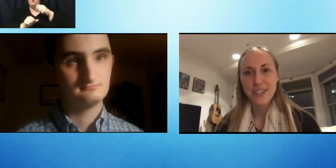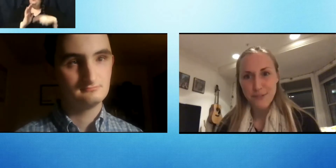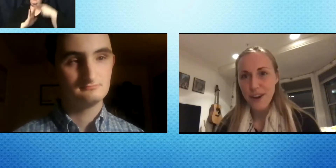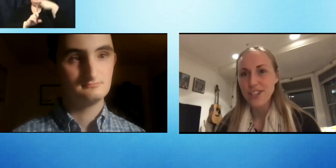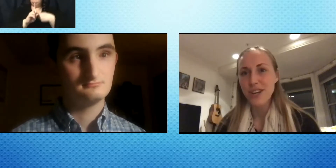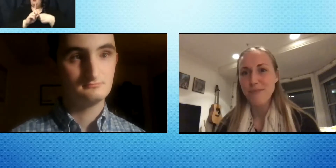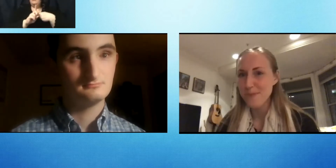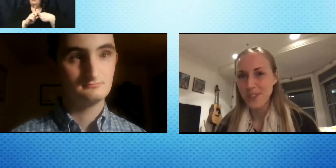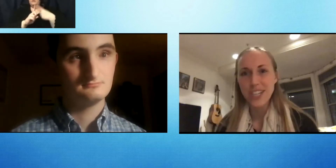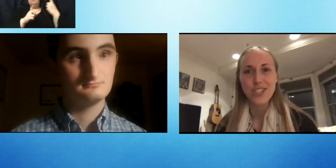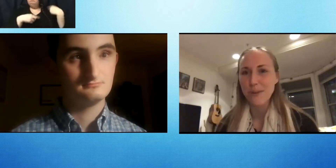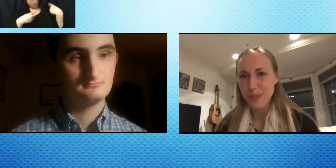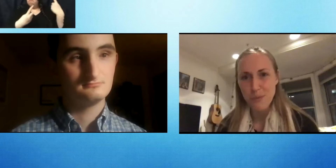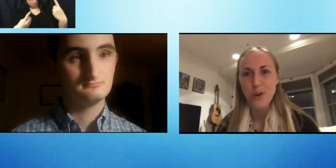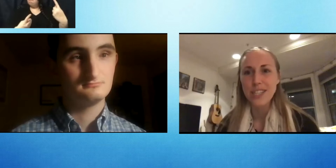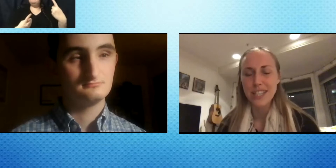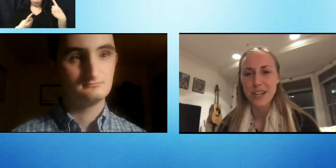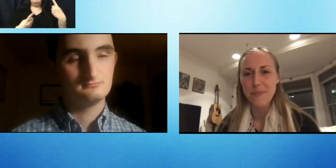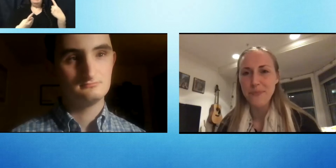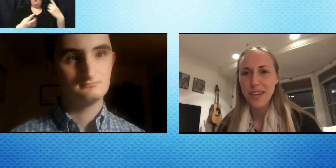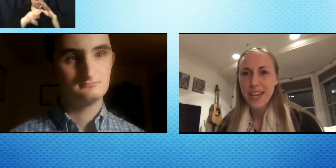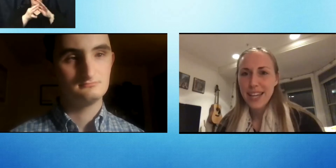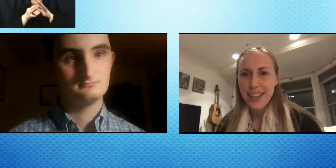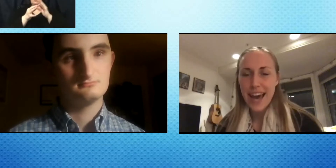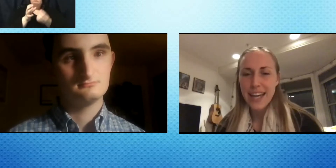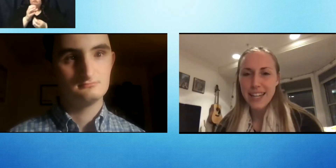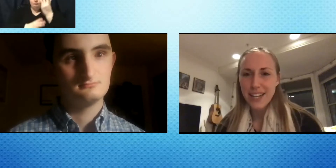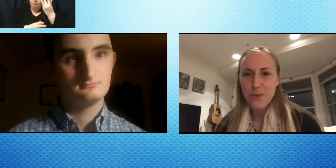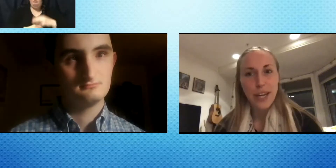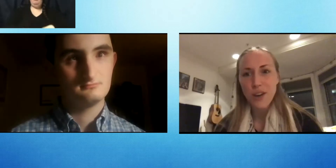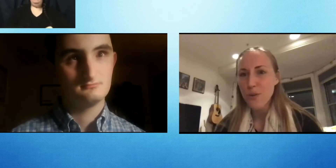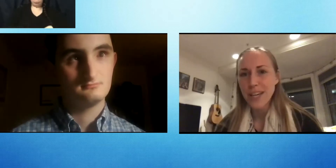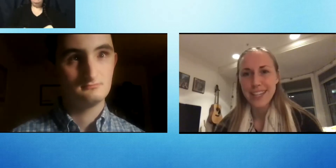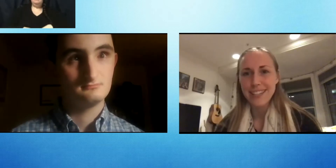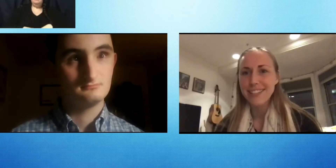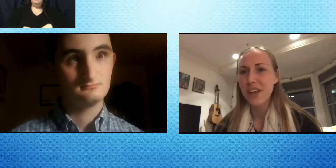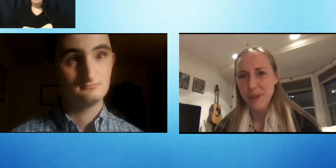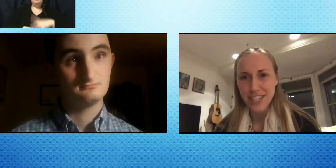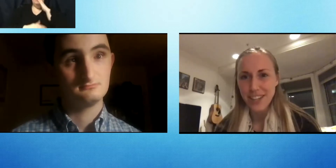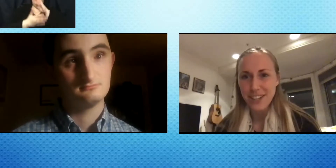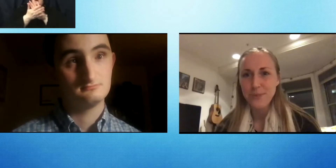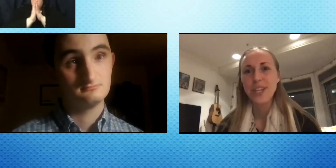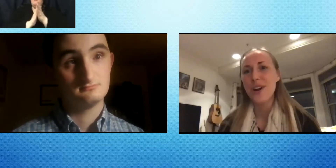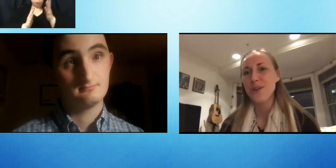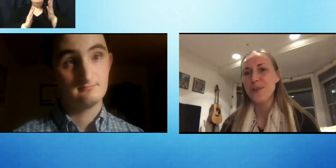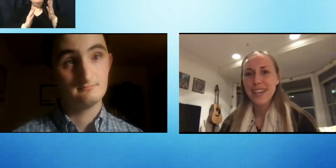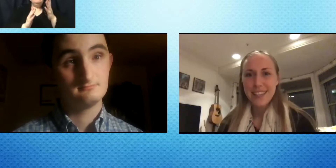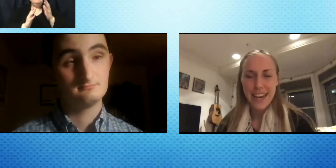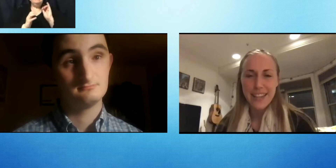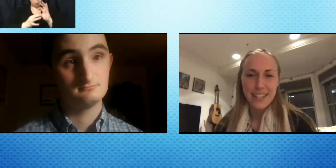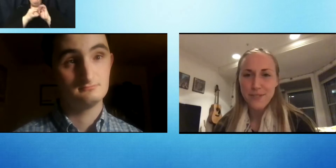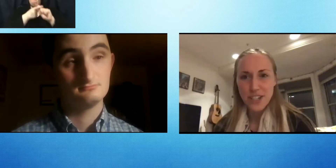friendship relationship support system that we know we can celebrate each other. We know